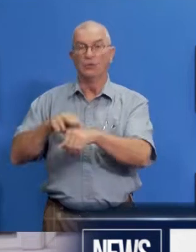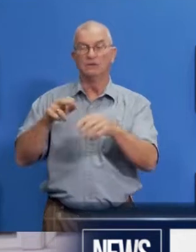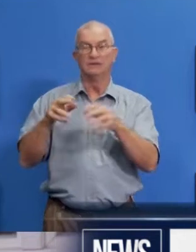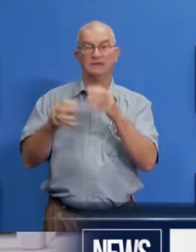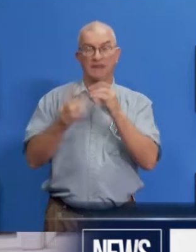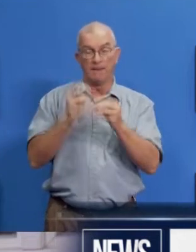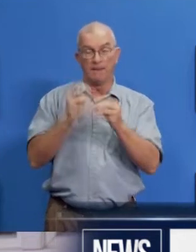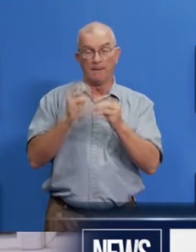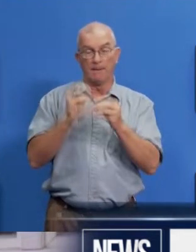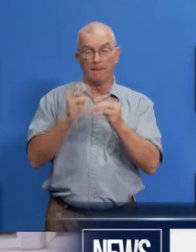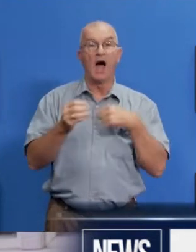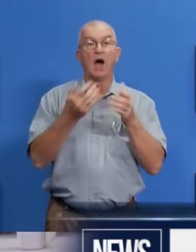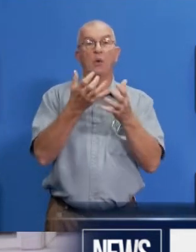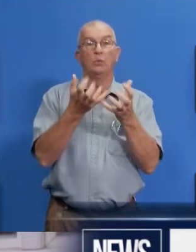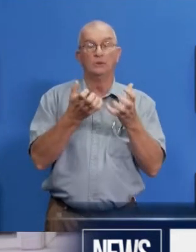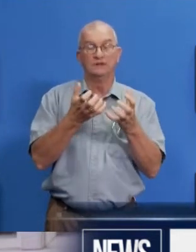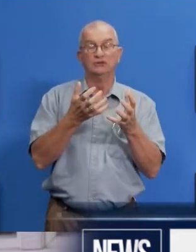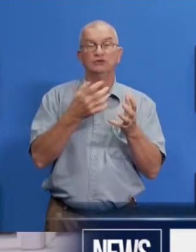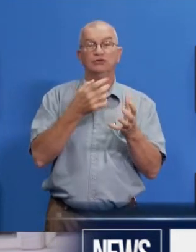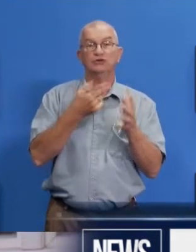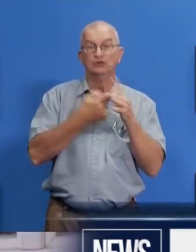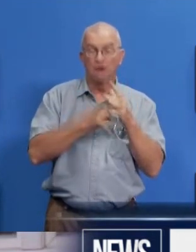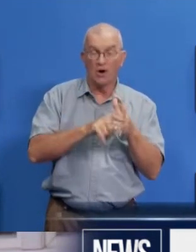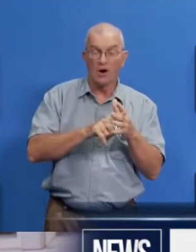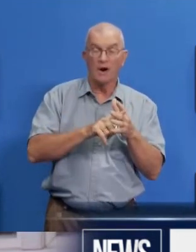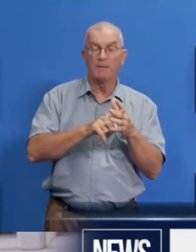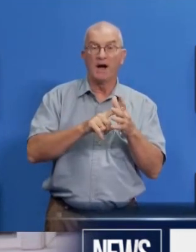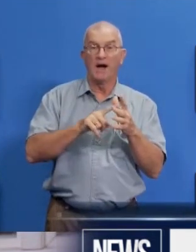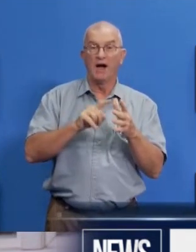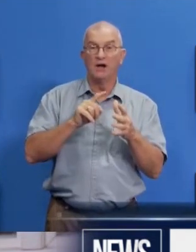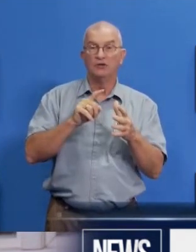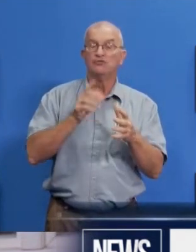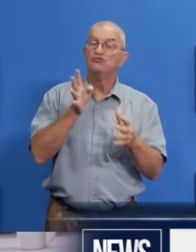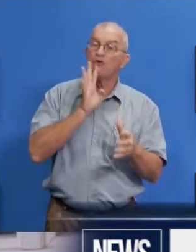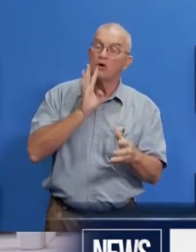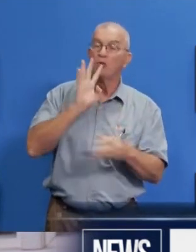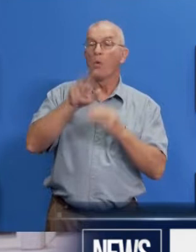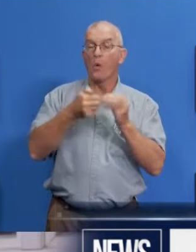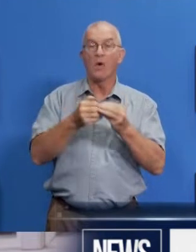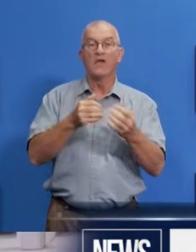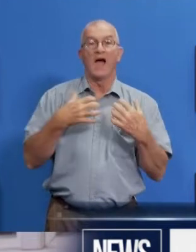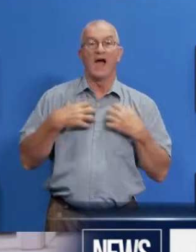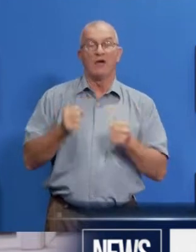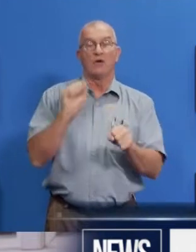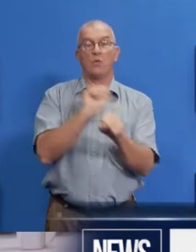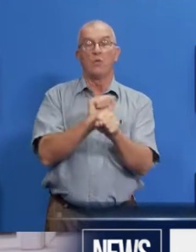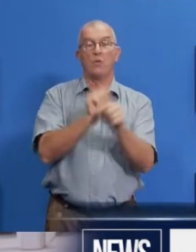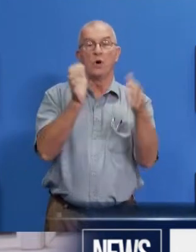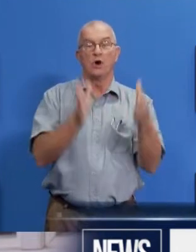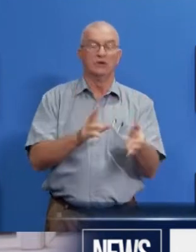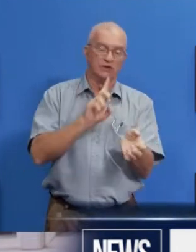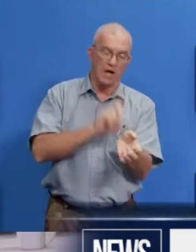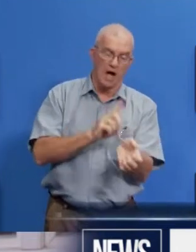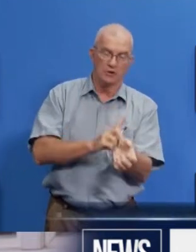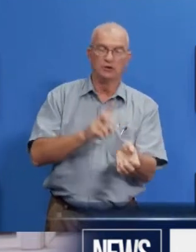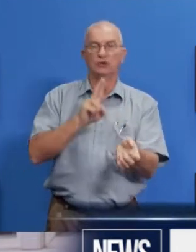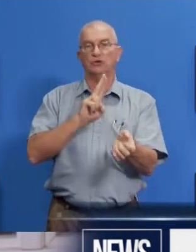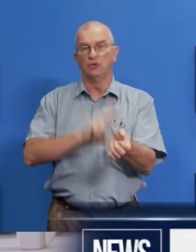I wish to start by addressing all our health workers, doctors, nurses,